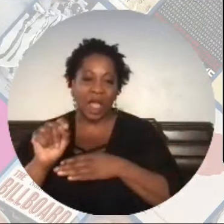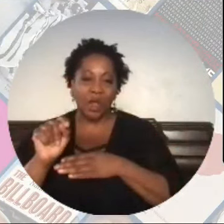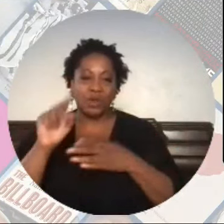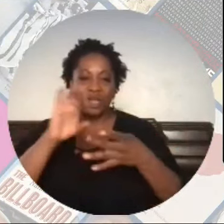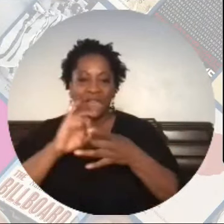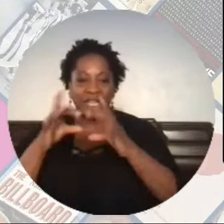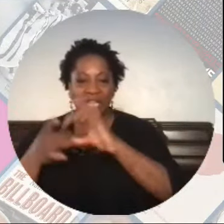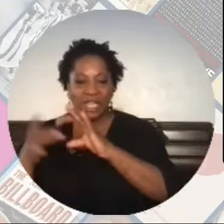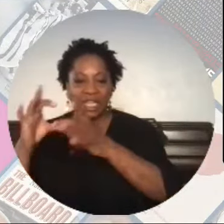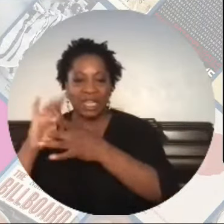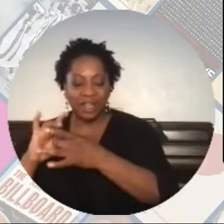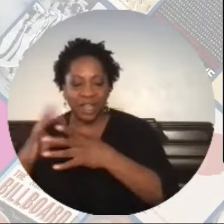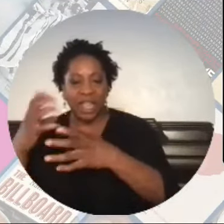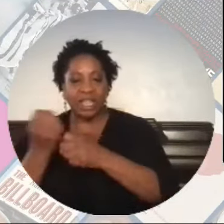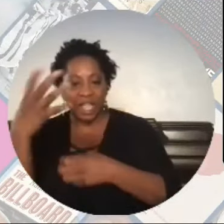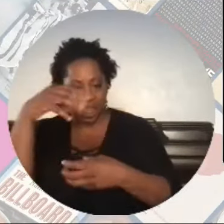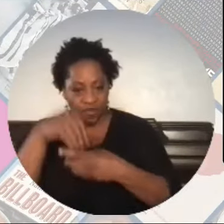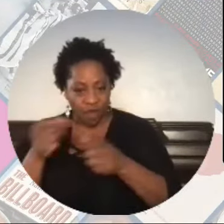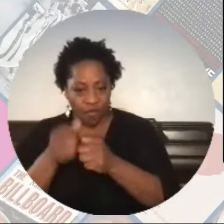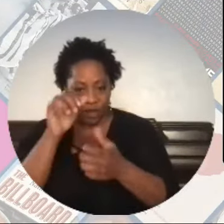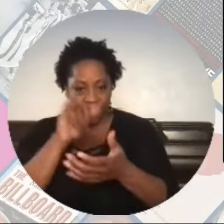and get involved.